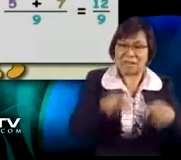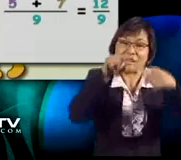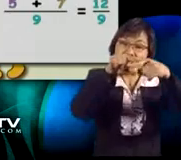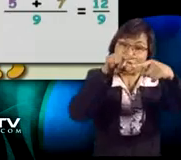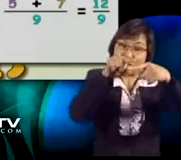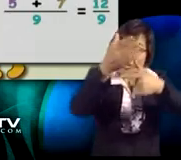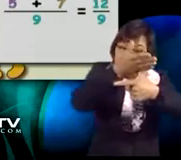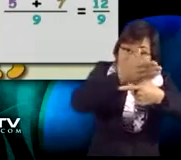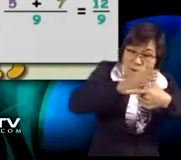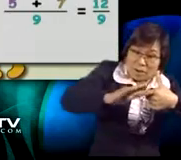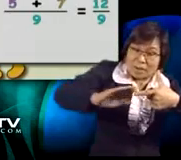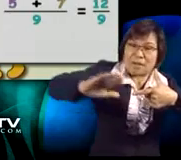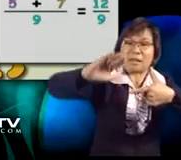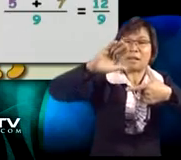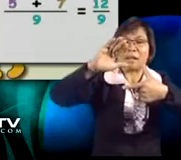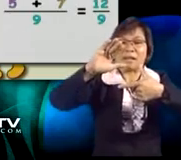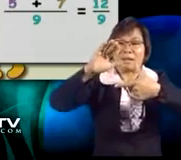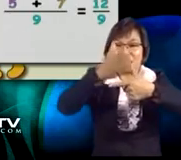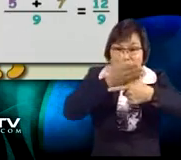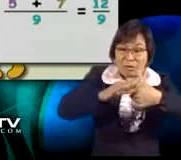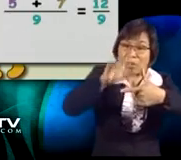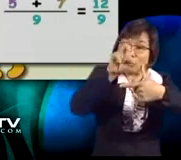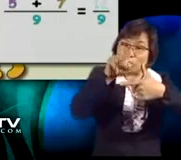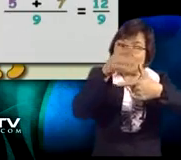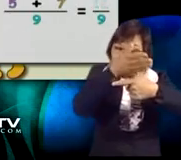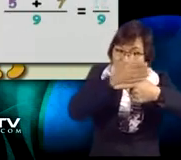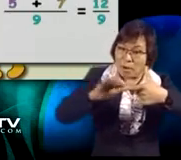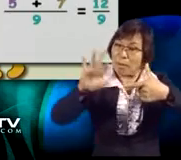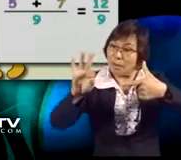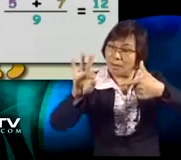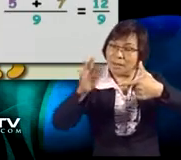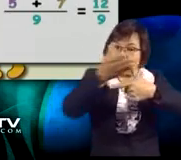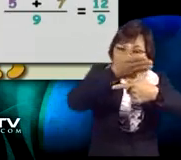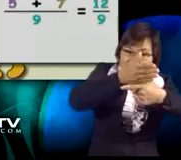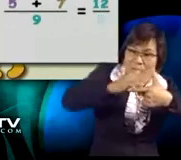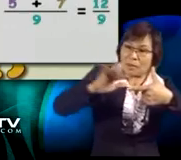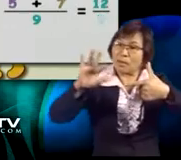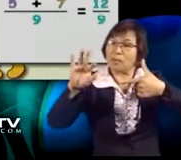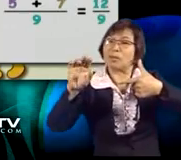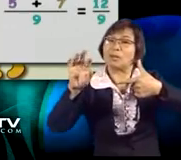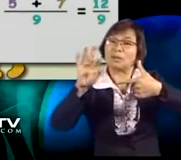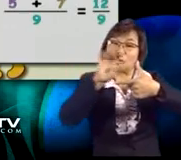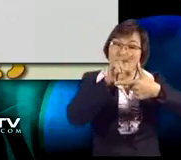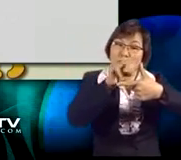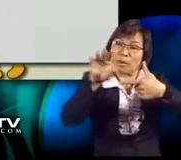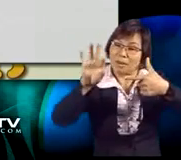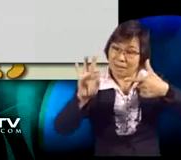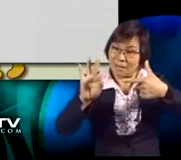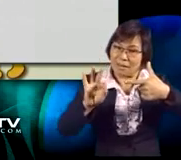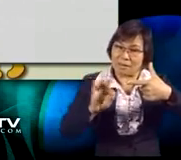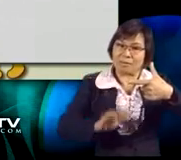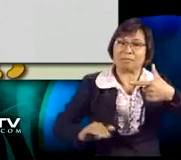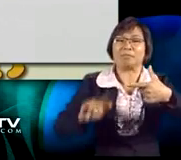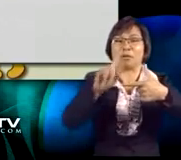mixed number. This is done by dividing the numerator by the denominator. So, we